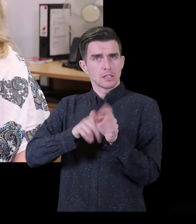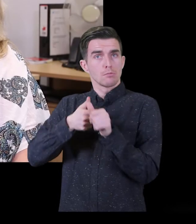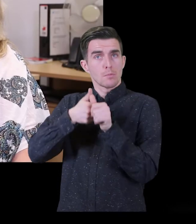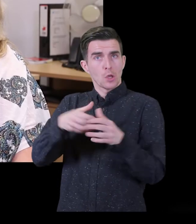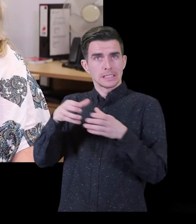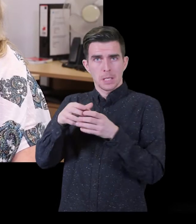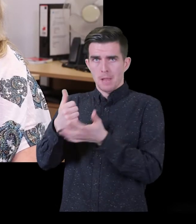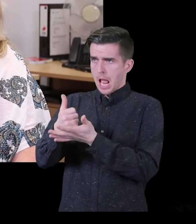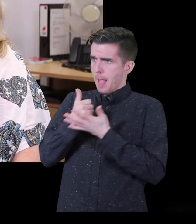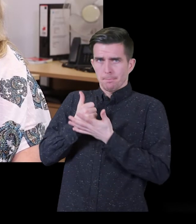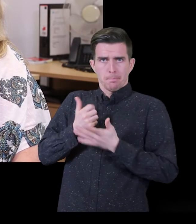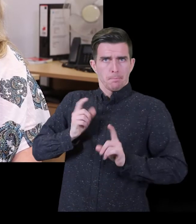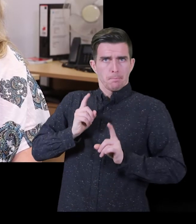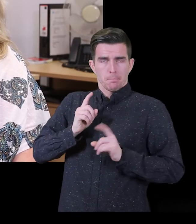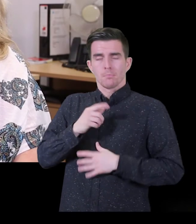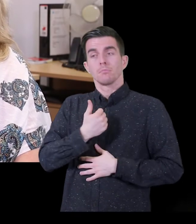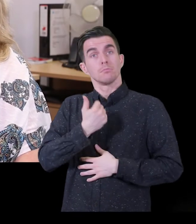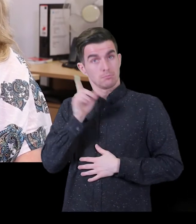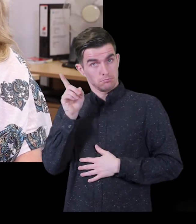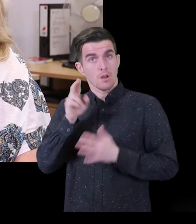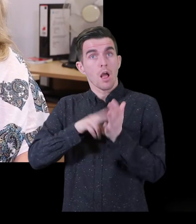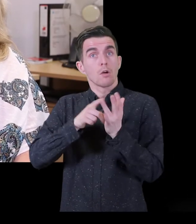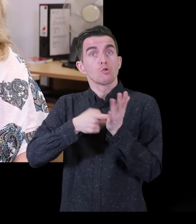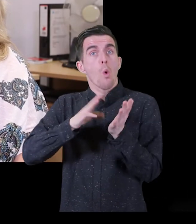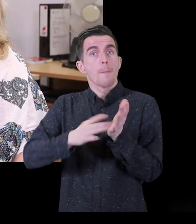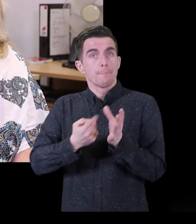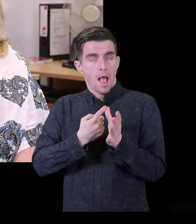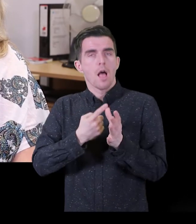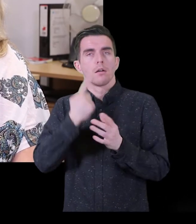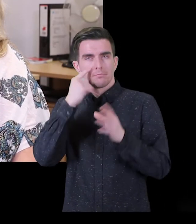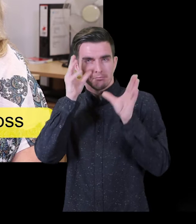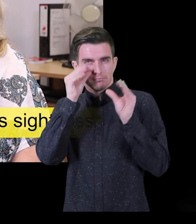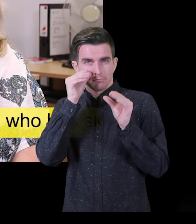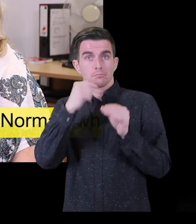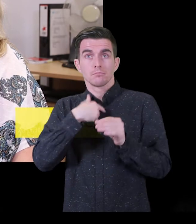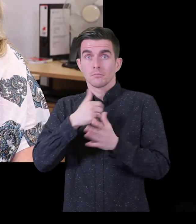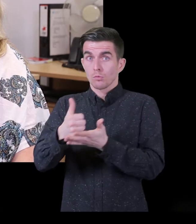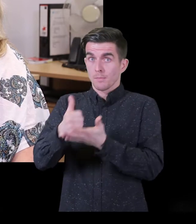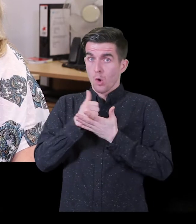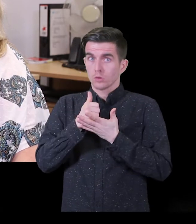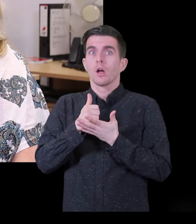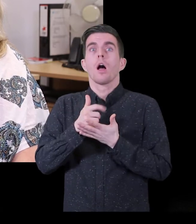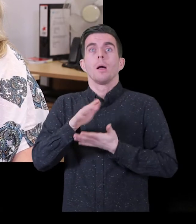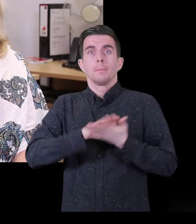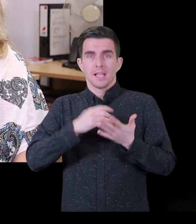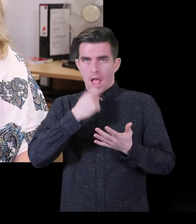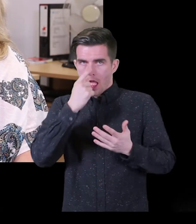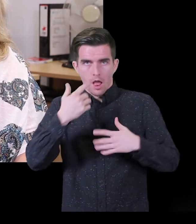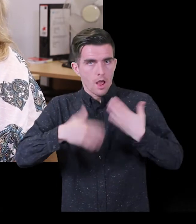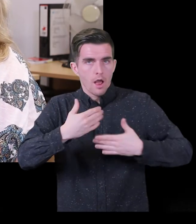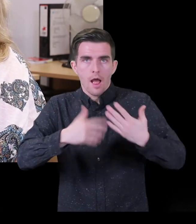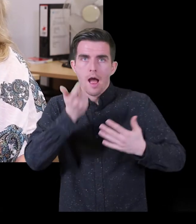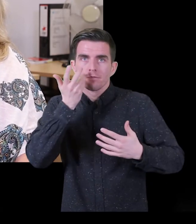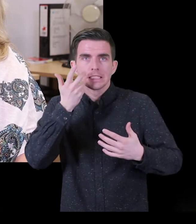When I got support then from the sensory support team, it meant that I was able to do small